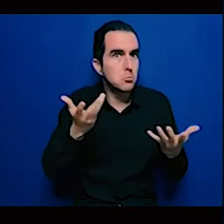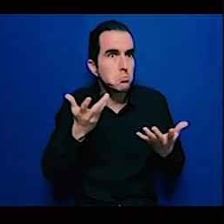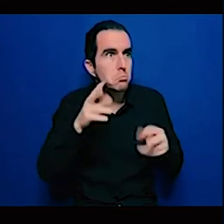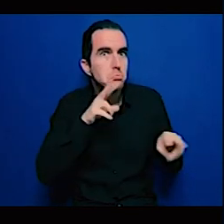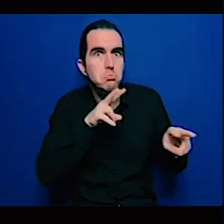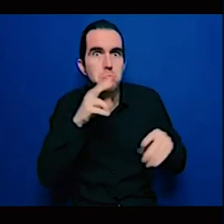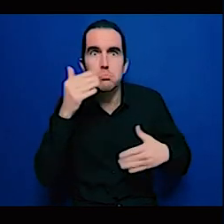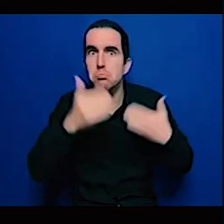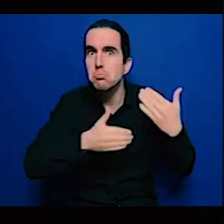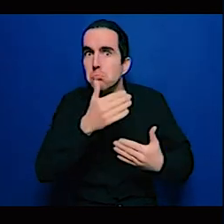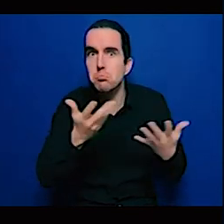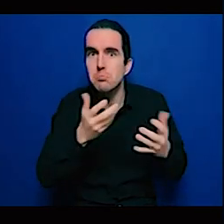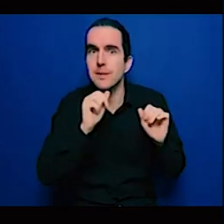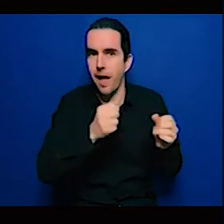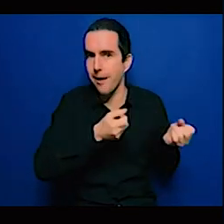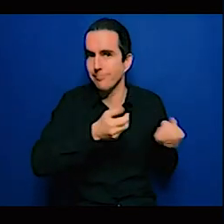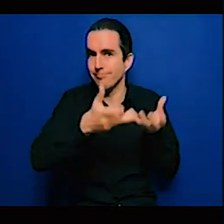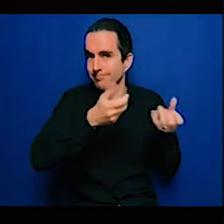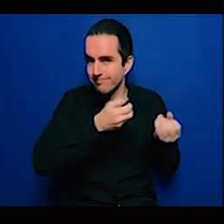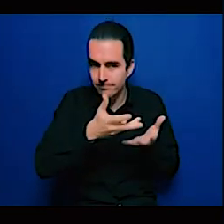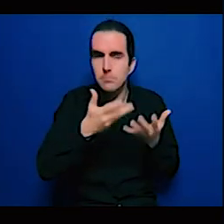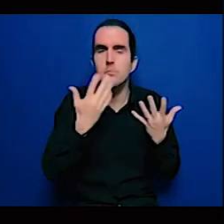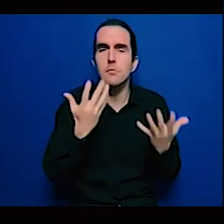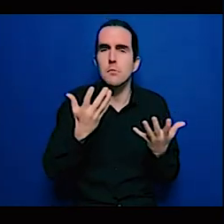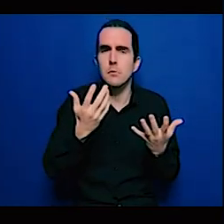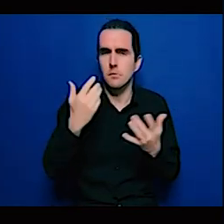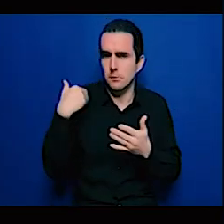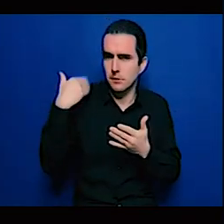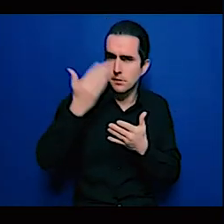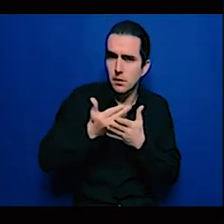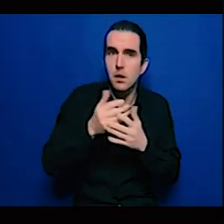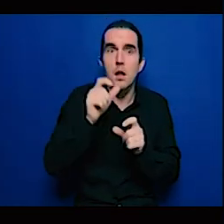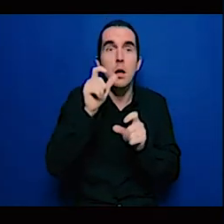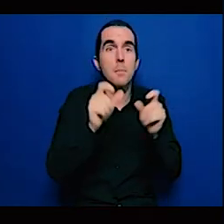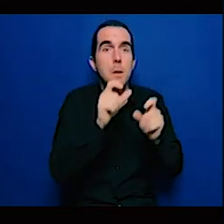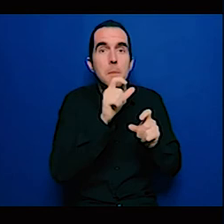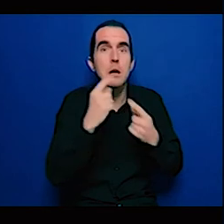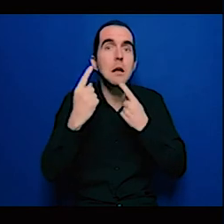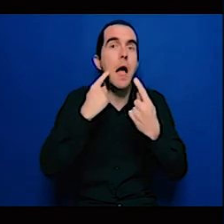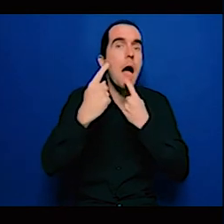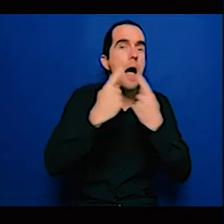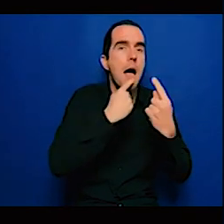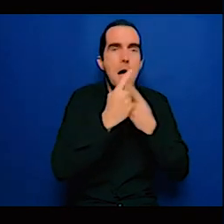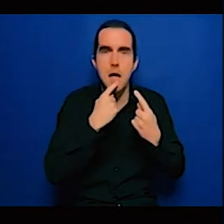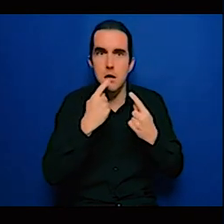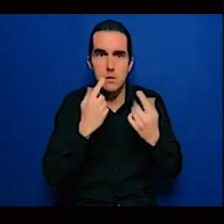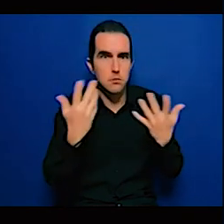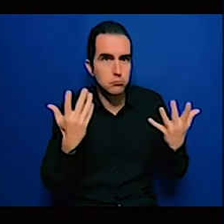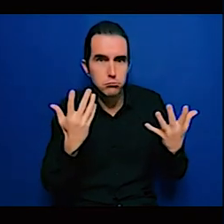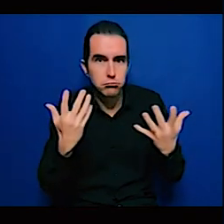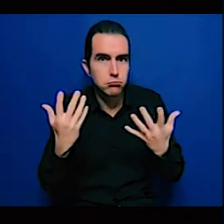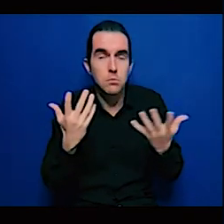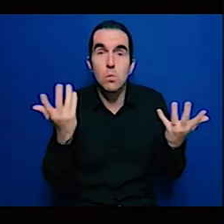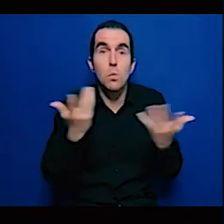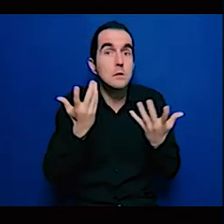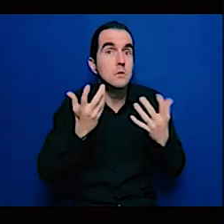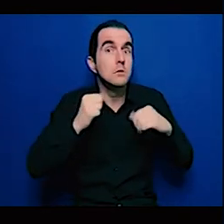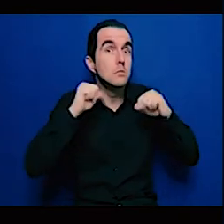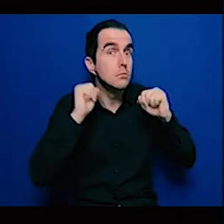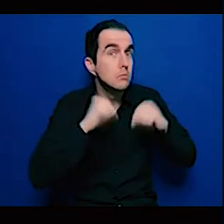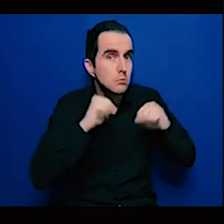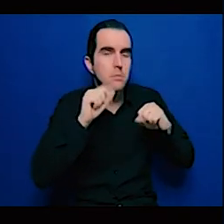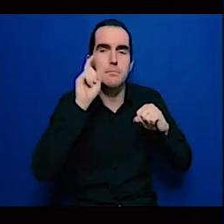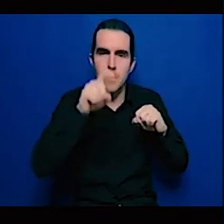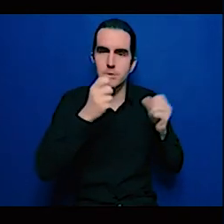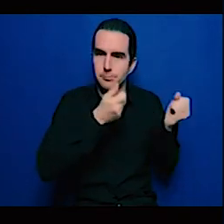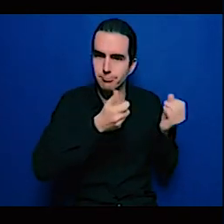finally it's really around also bridging the funding gap you know there's talk of you know various special